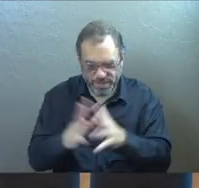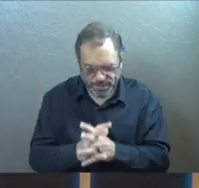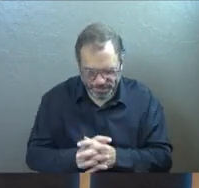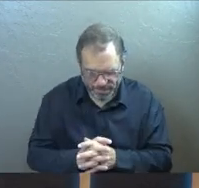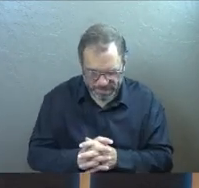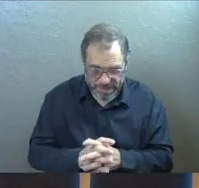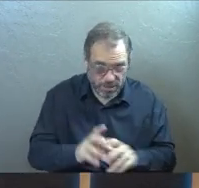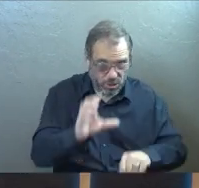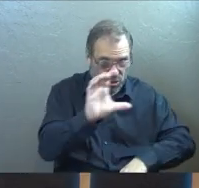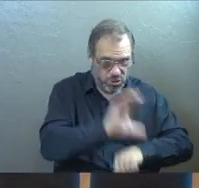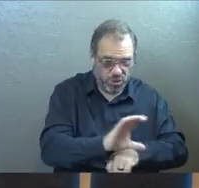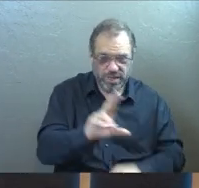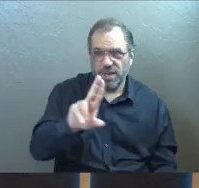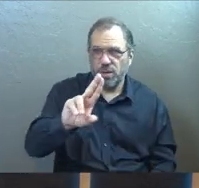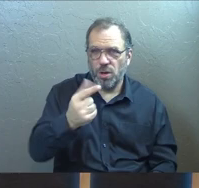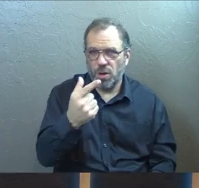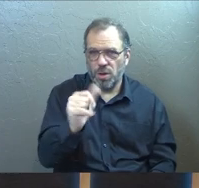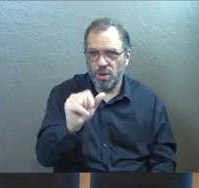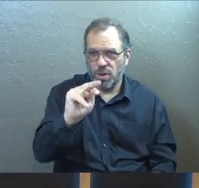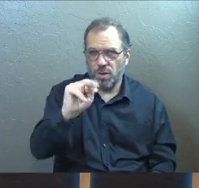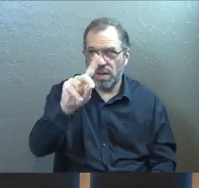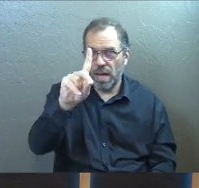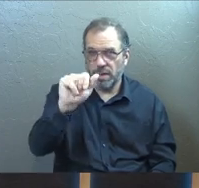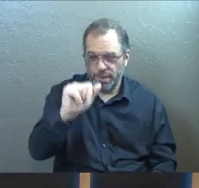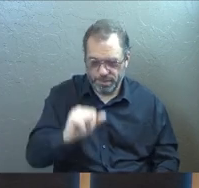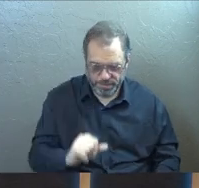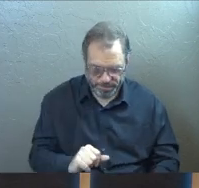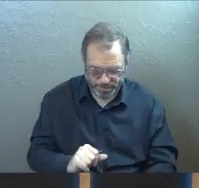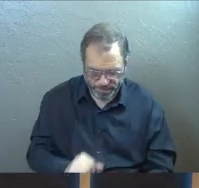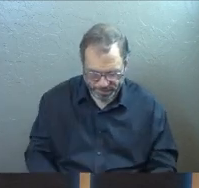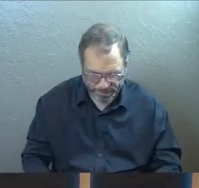and it's about a church in Uganda. And I'll finish with this.